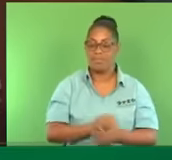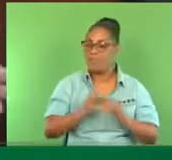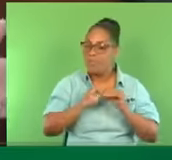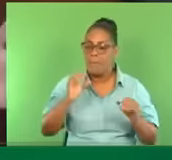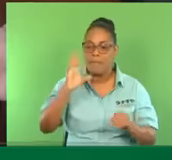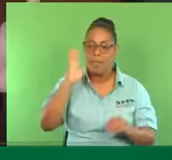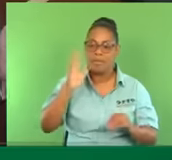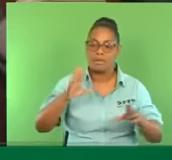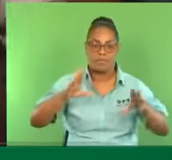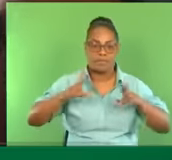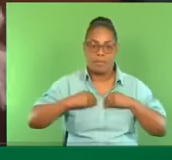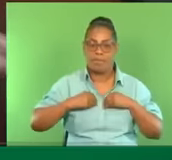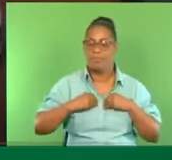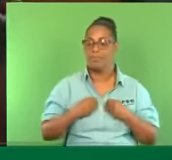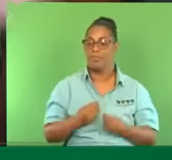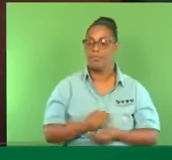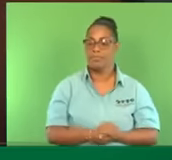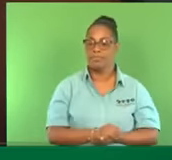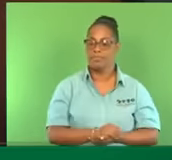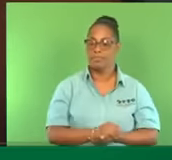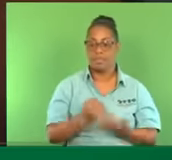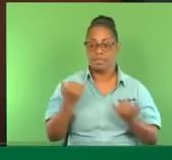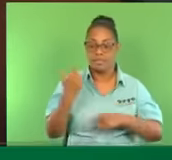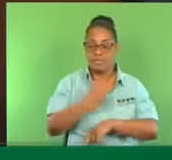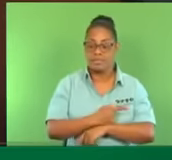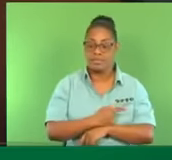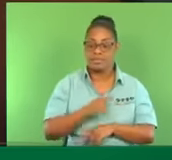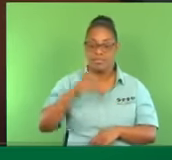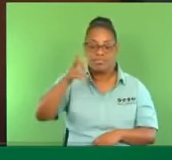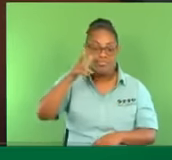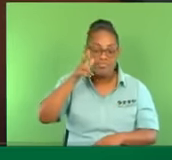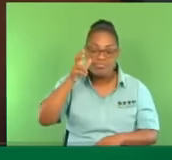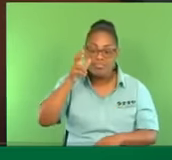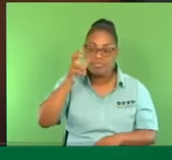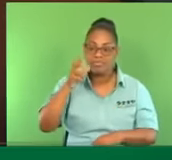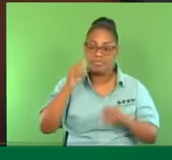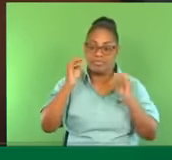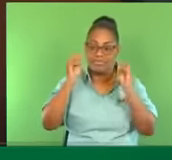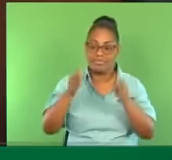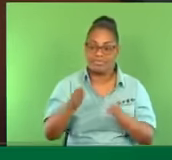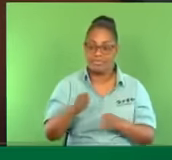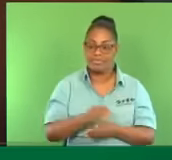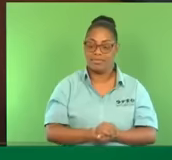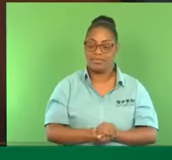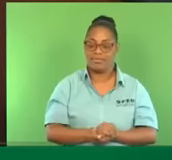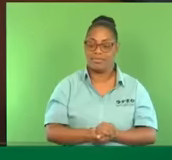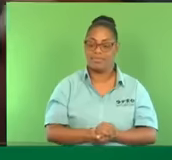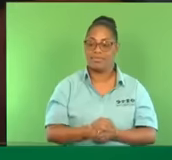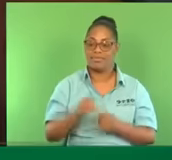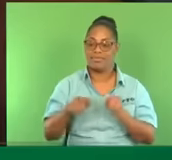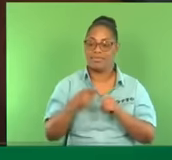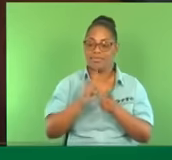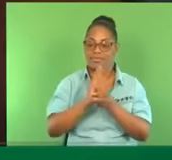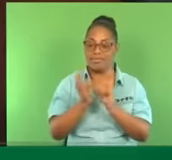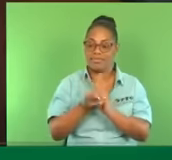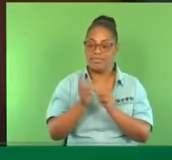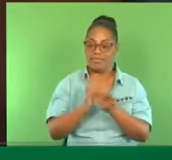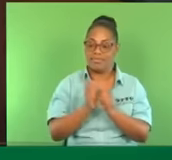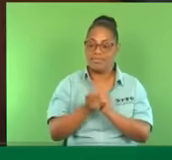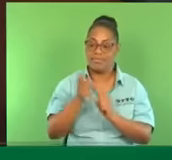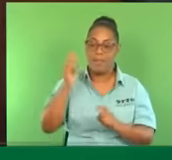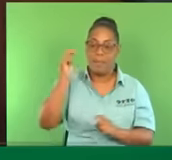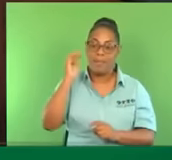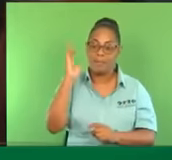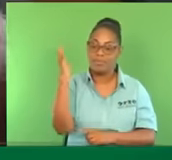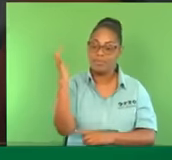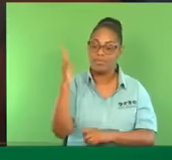Madam Speaker, today we heard from the Minister there telling us, you know, about climate change and so on. The Manzanella Road breaking up